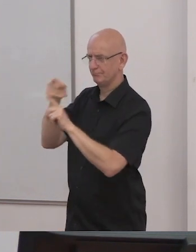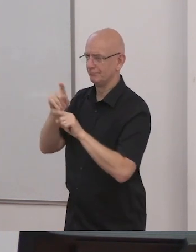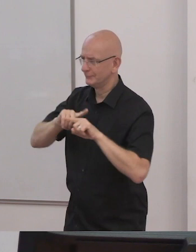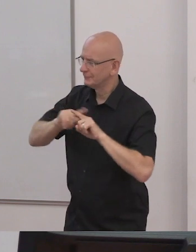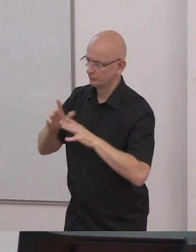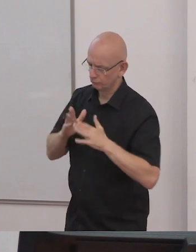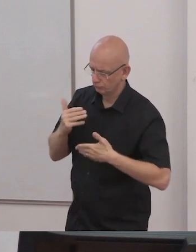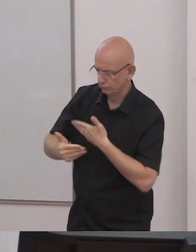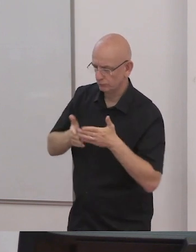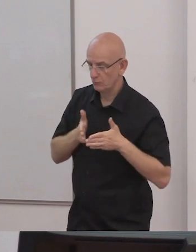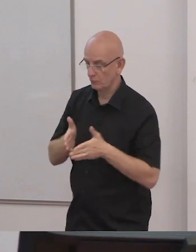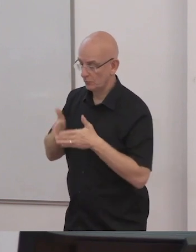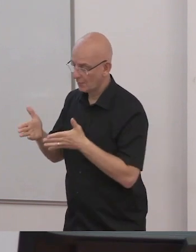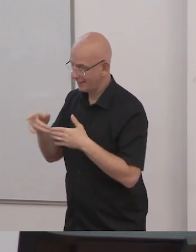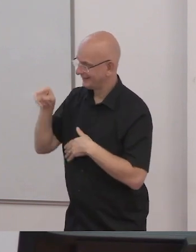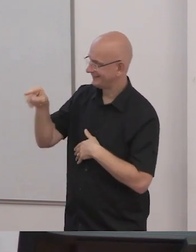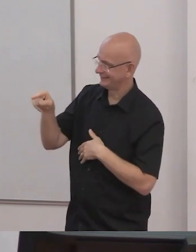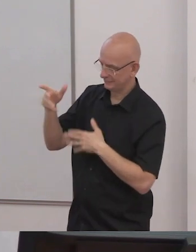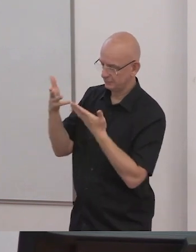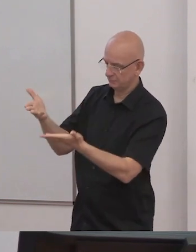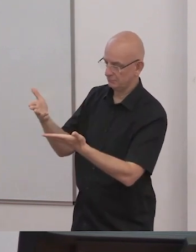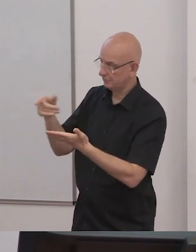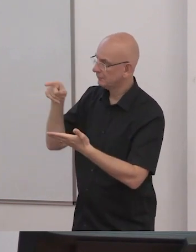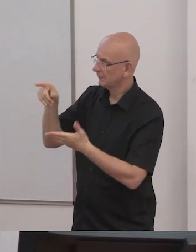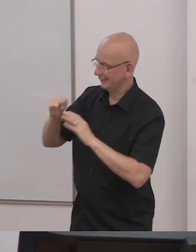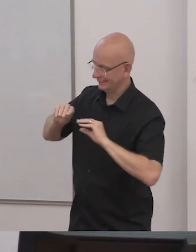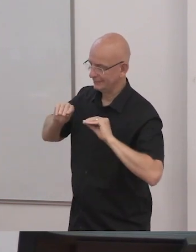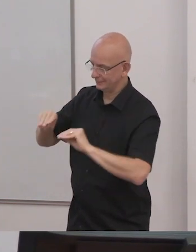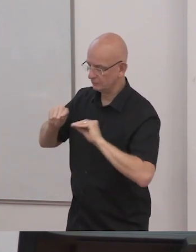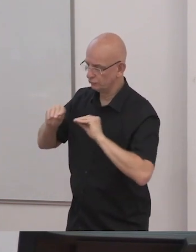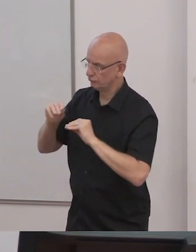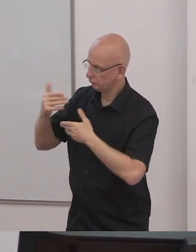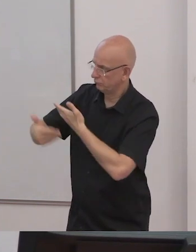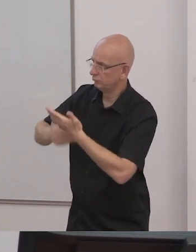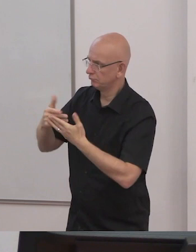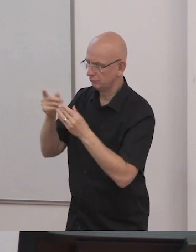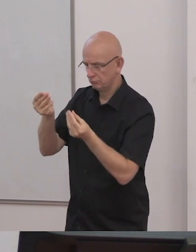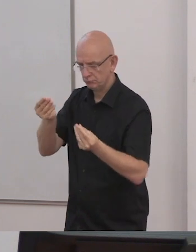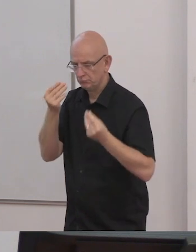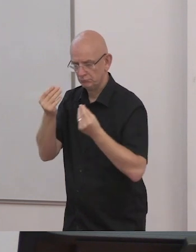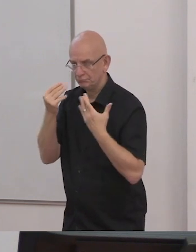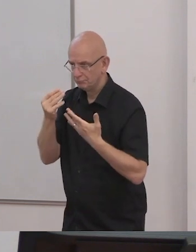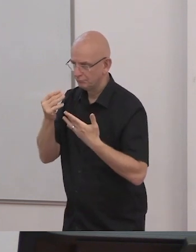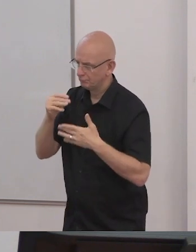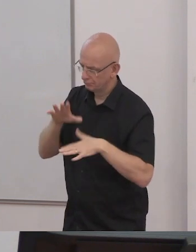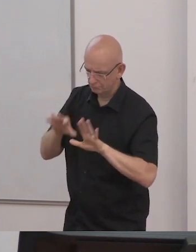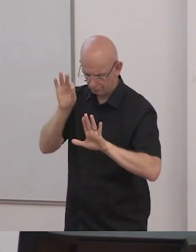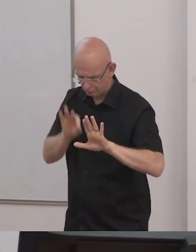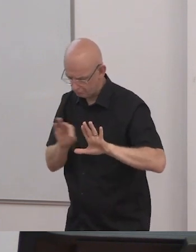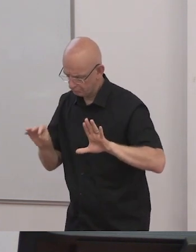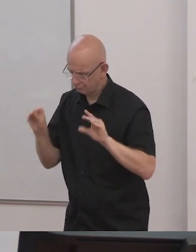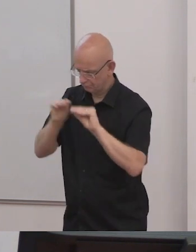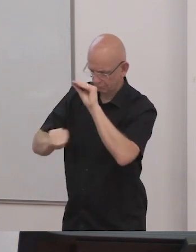training. In architecture and the design of the school environment. In the leadership